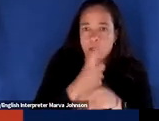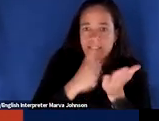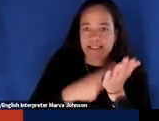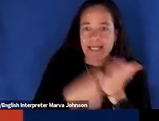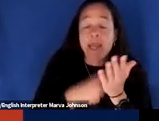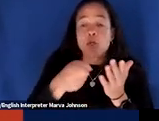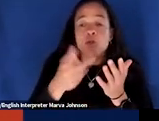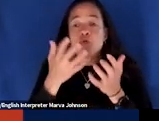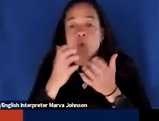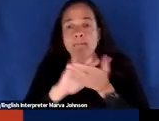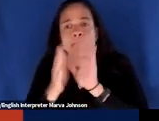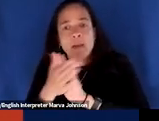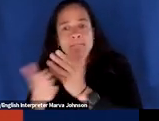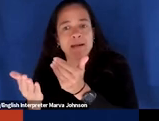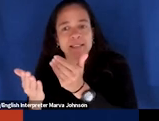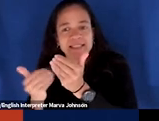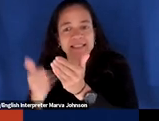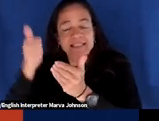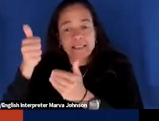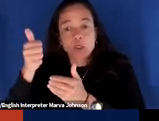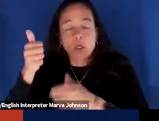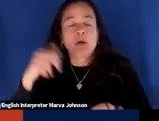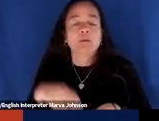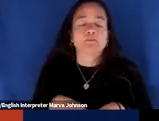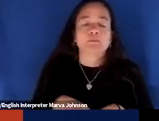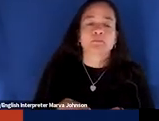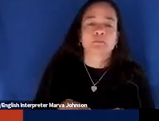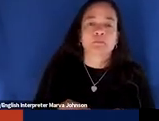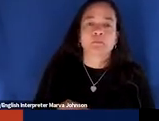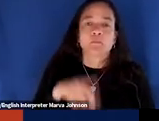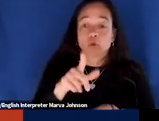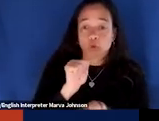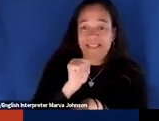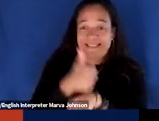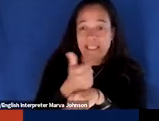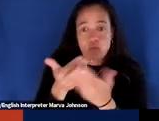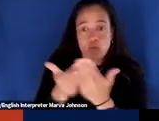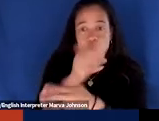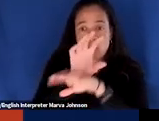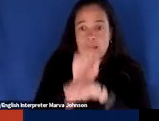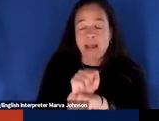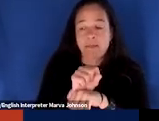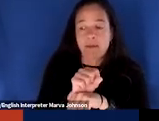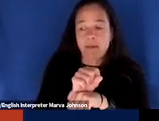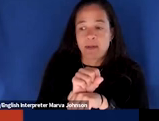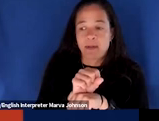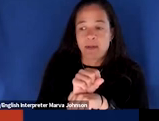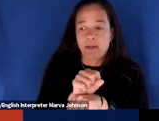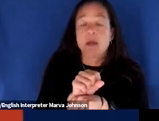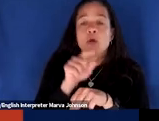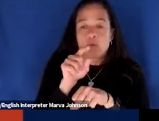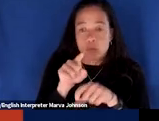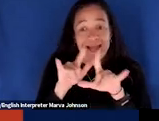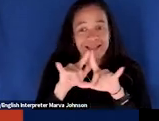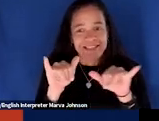then when you implement new climate action habits you're also making it easier